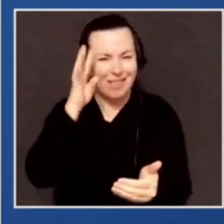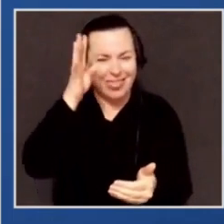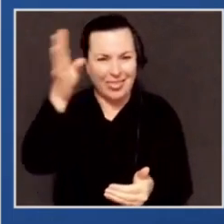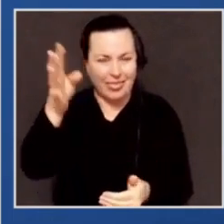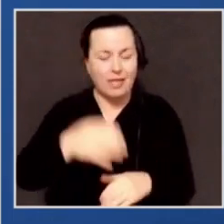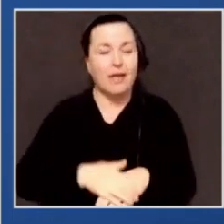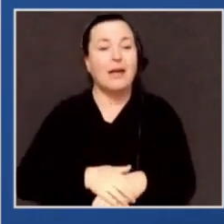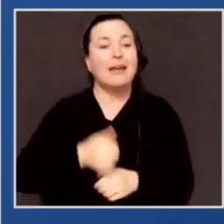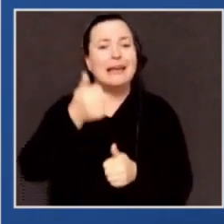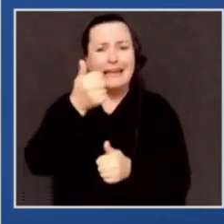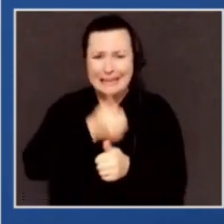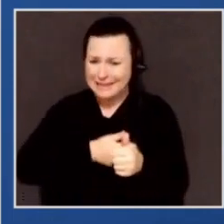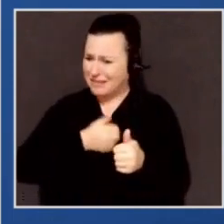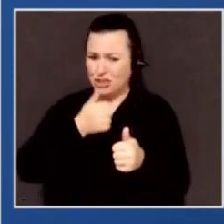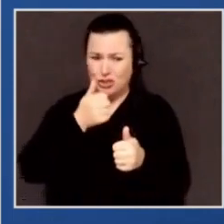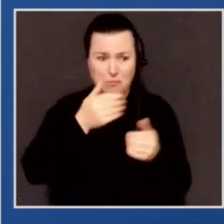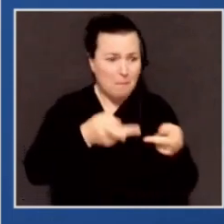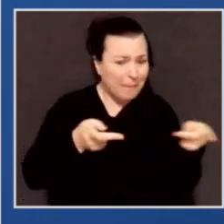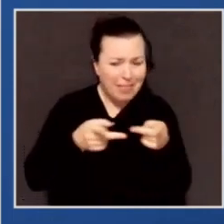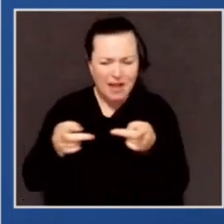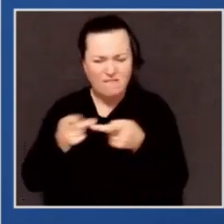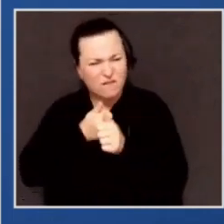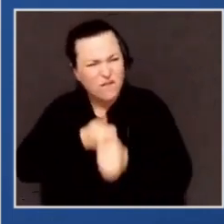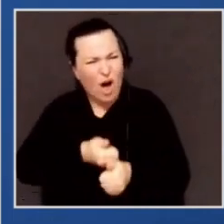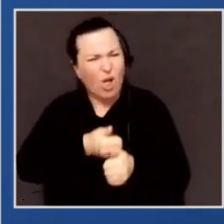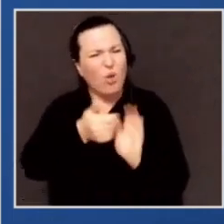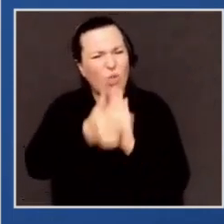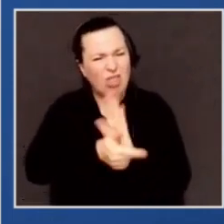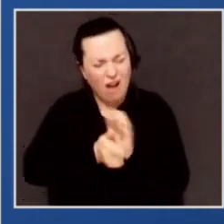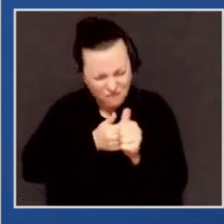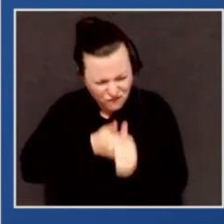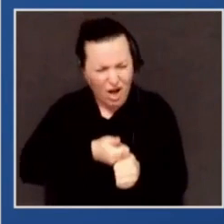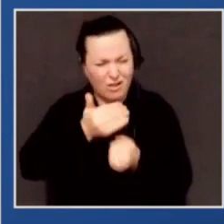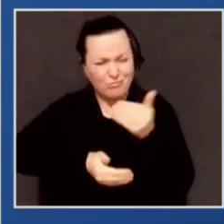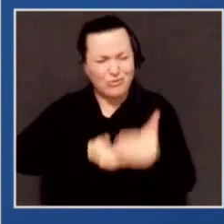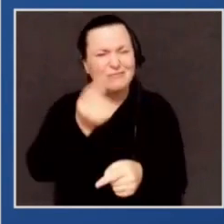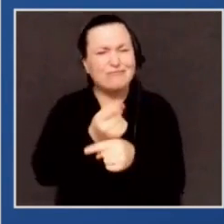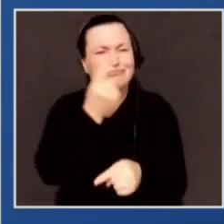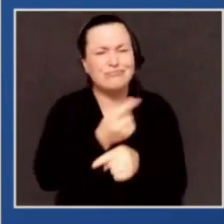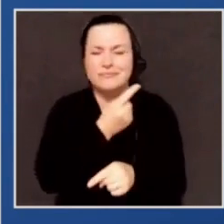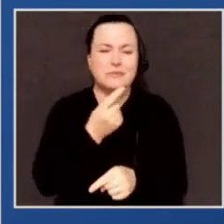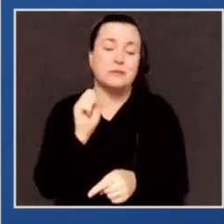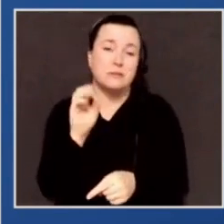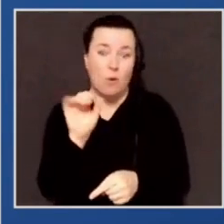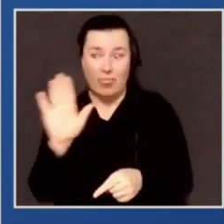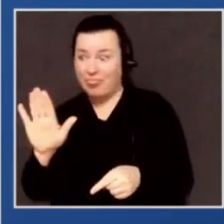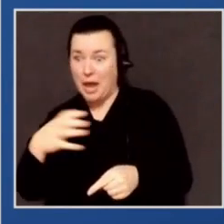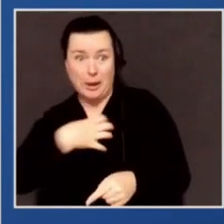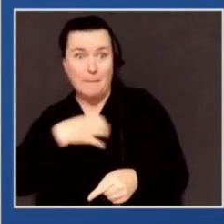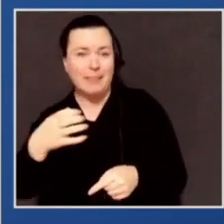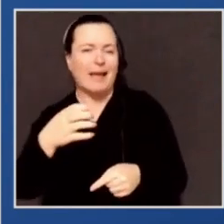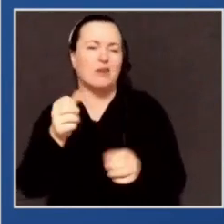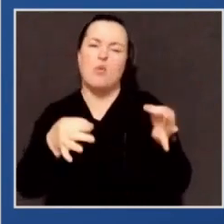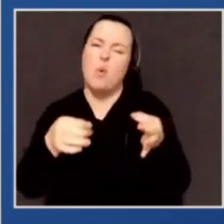observers present the law was fully complied with. The court knew that and tossed this lawsuit out as well. And in